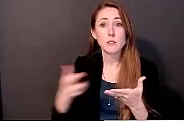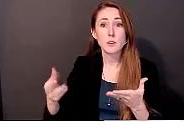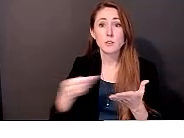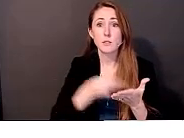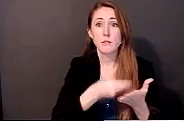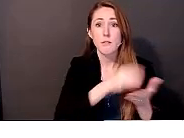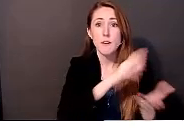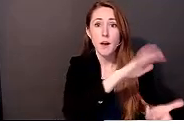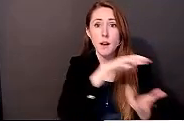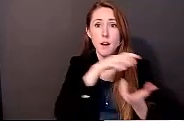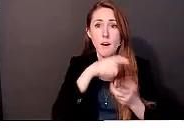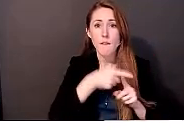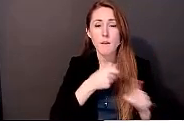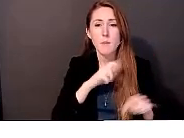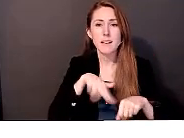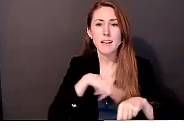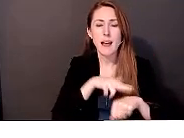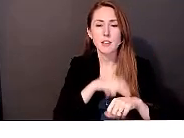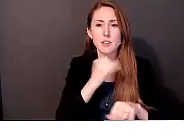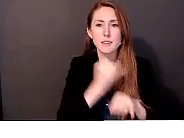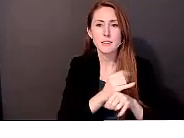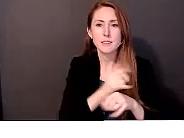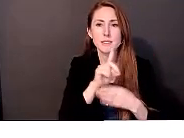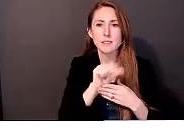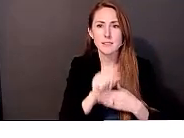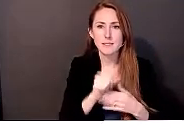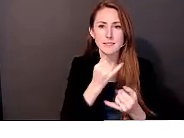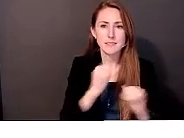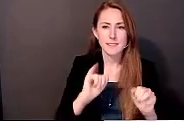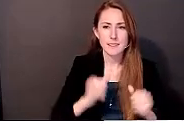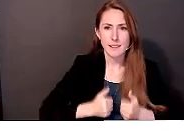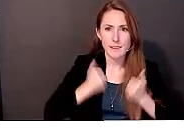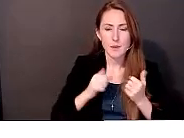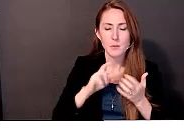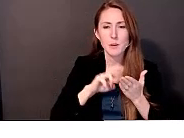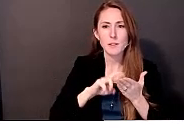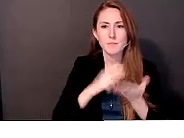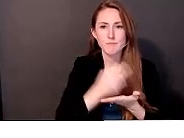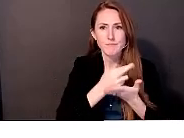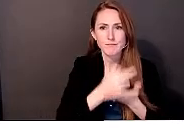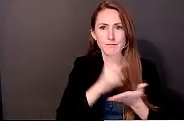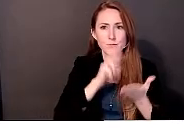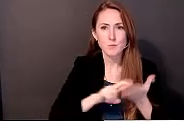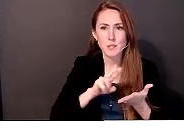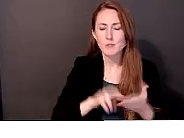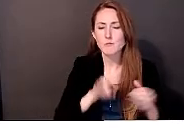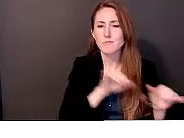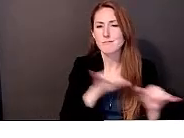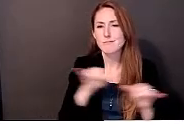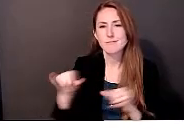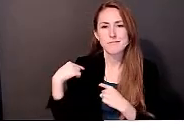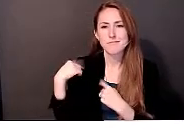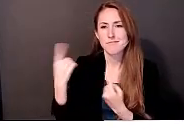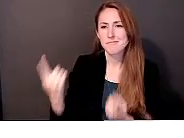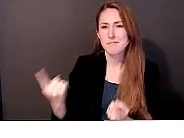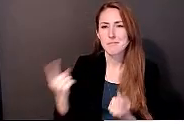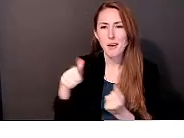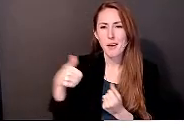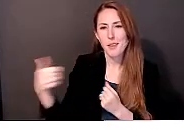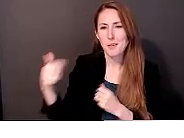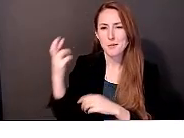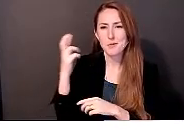the National Institute, Disability, Independent Living, and Rehabilitation Research, like a lot of other research that has been presented today.